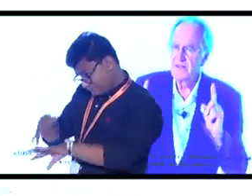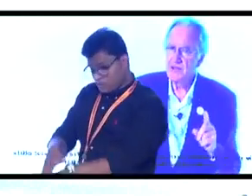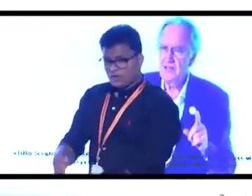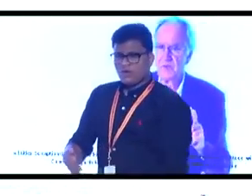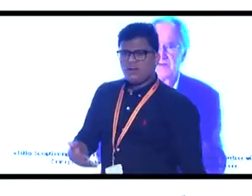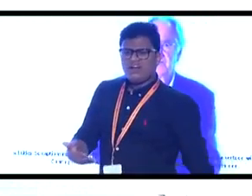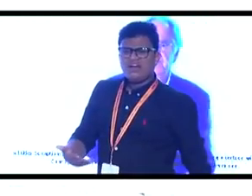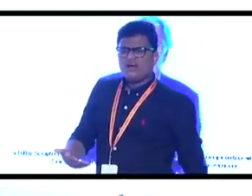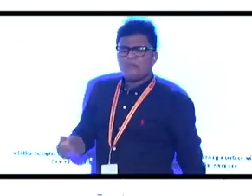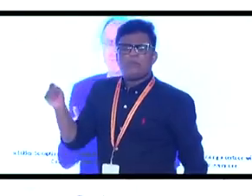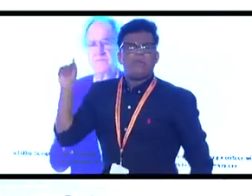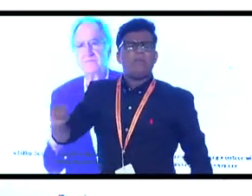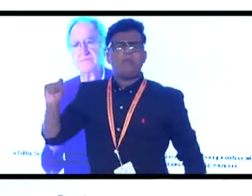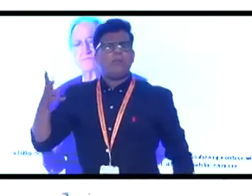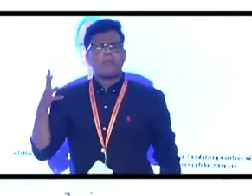That's not the point.